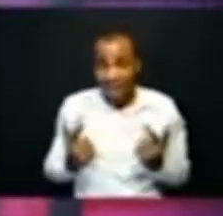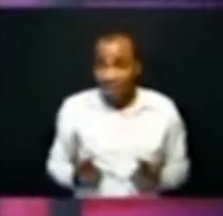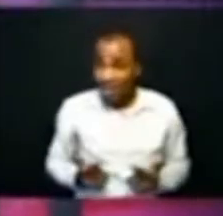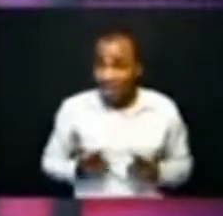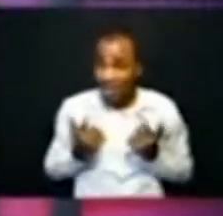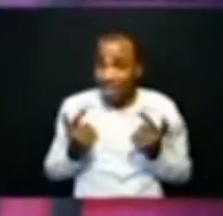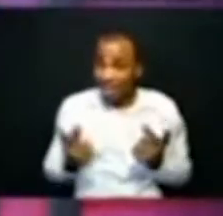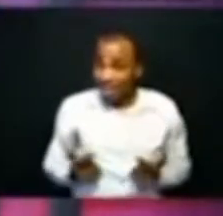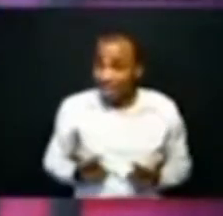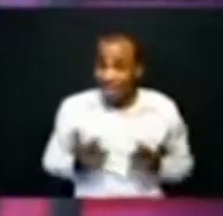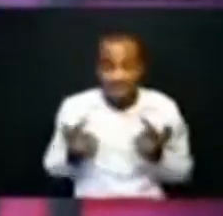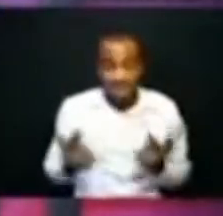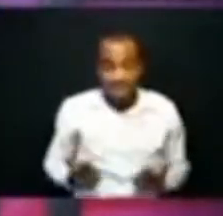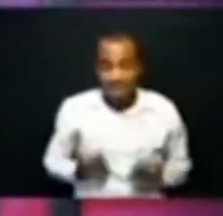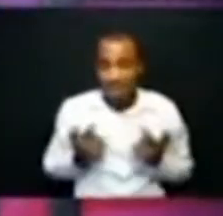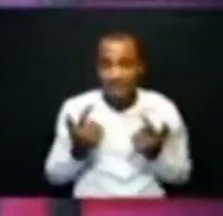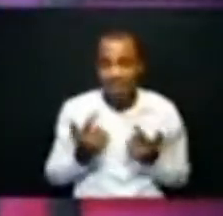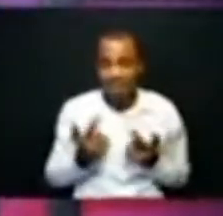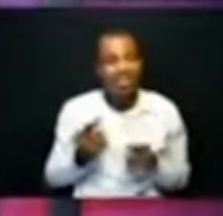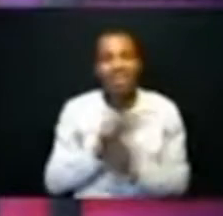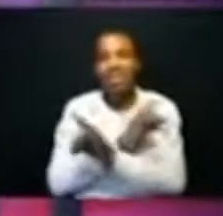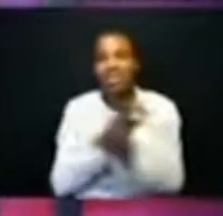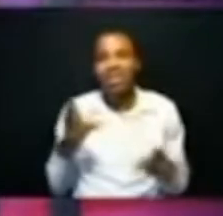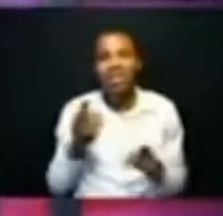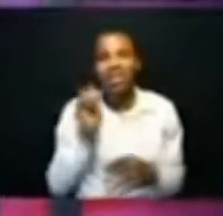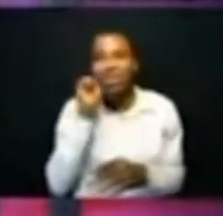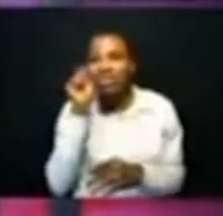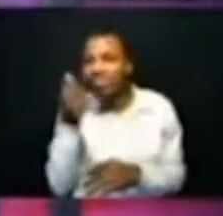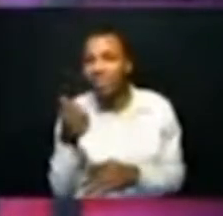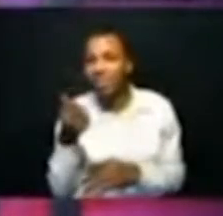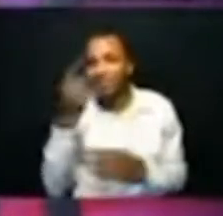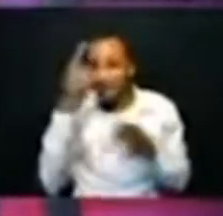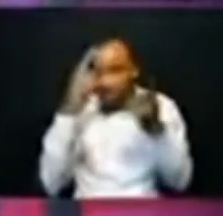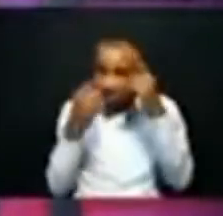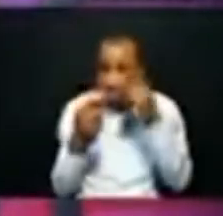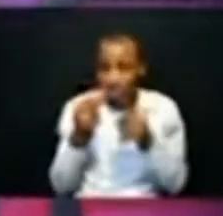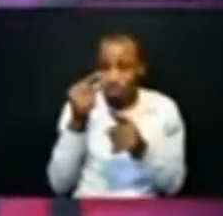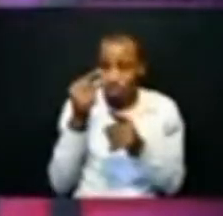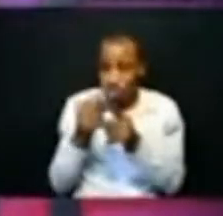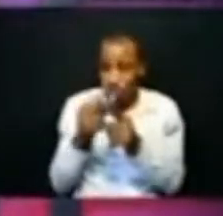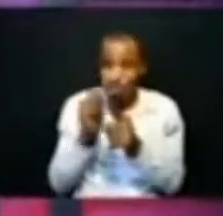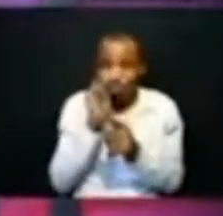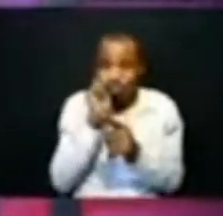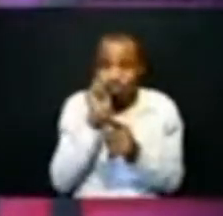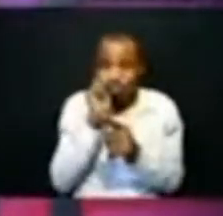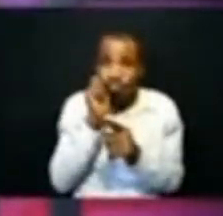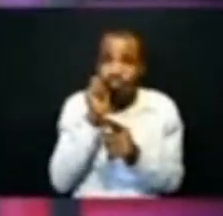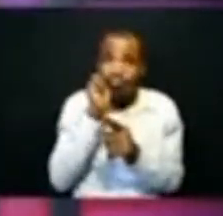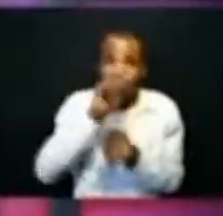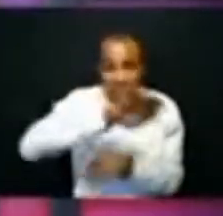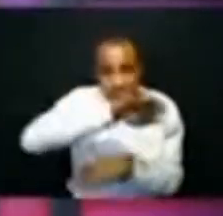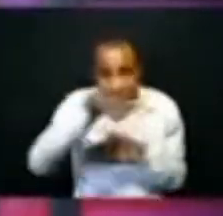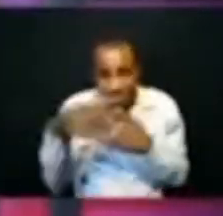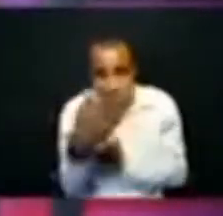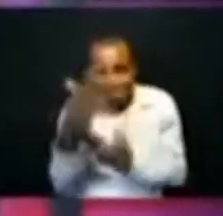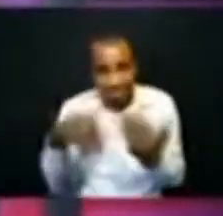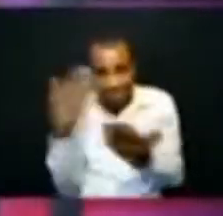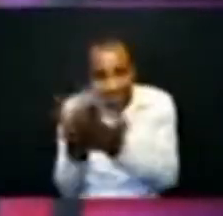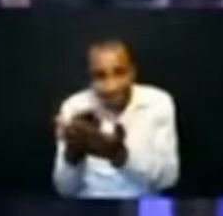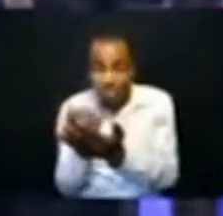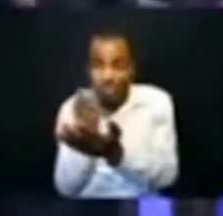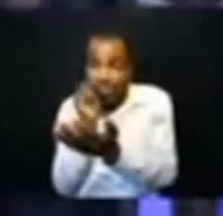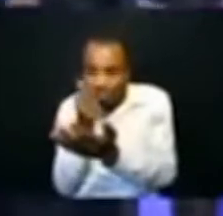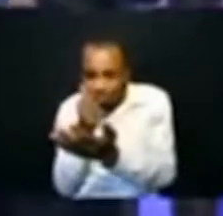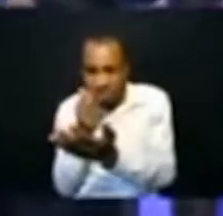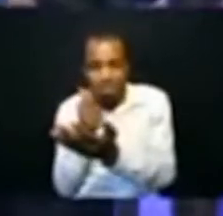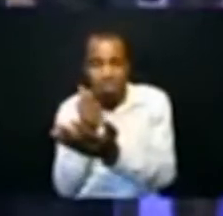tomorrow exists just by name once the tomorrow arrives it moves again to another tomorrow you will never meet it until